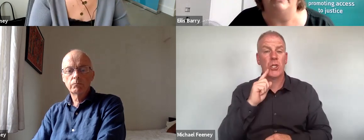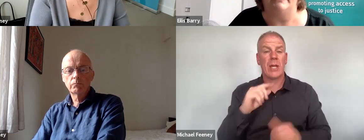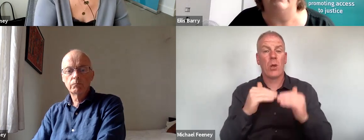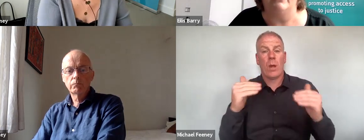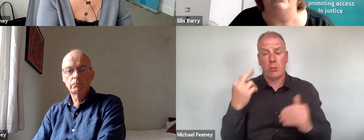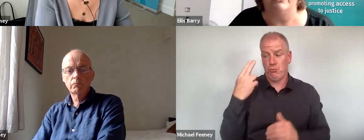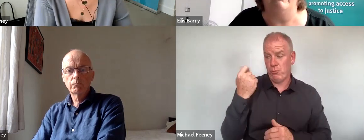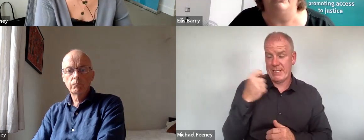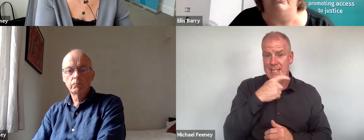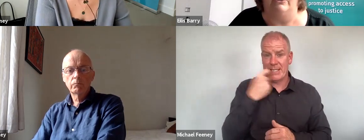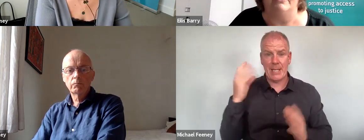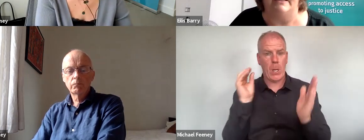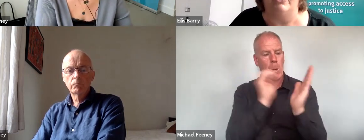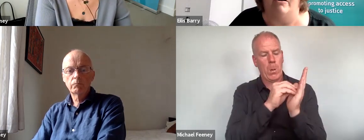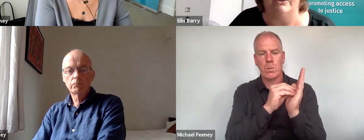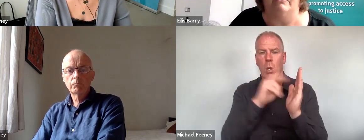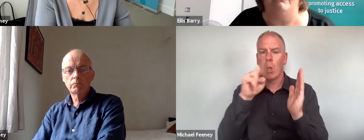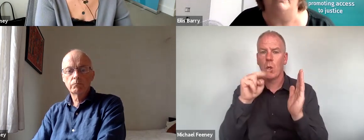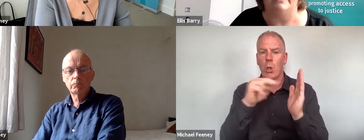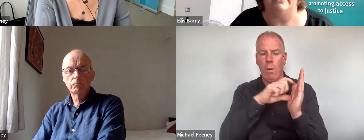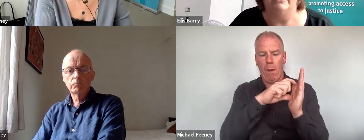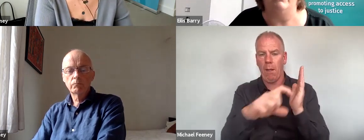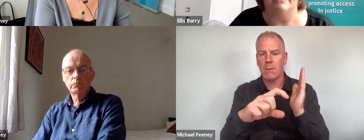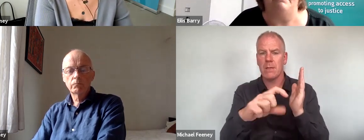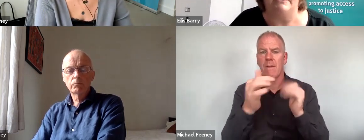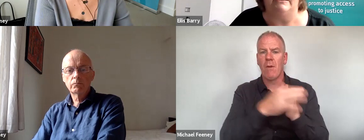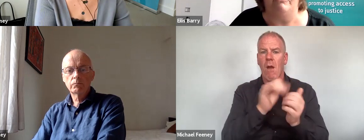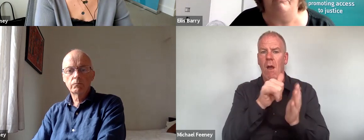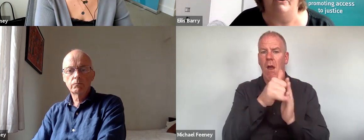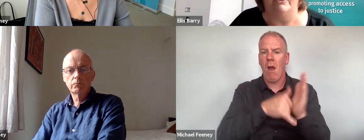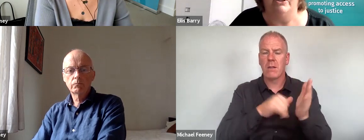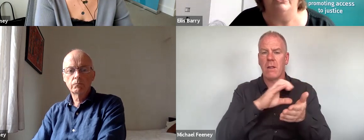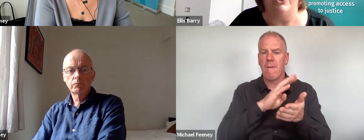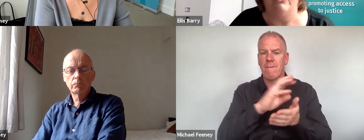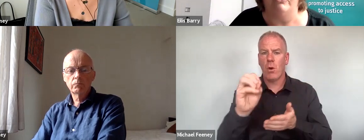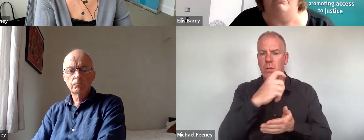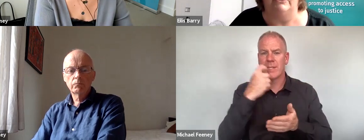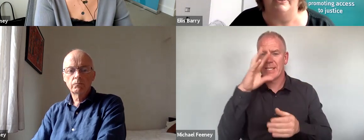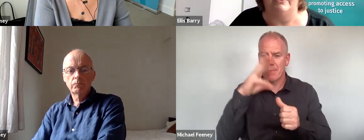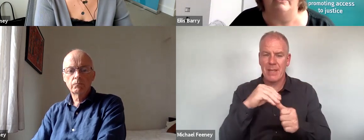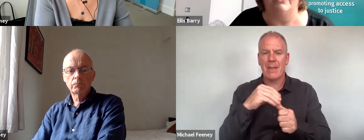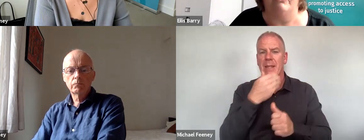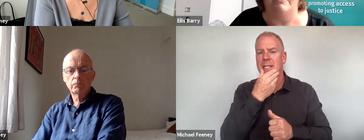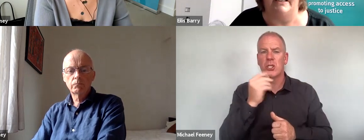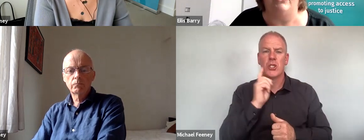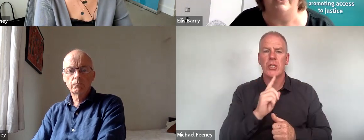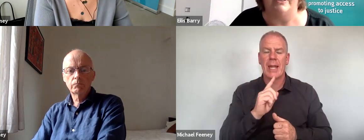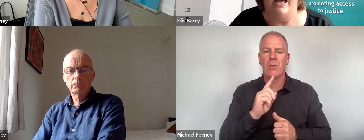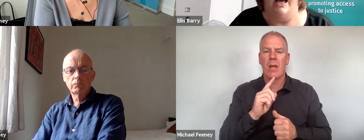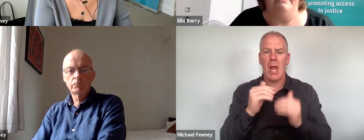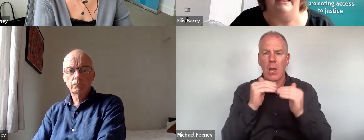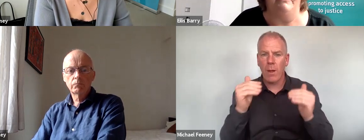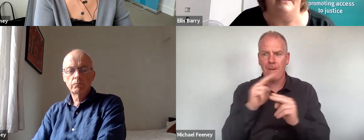recommended the insertion of a new clause into Article 40 to explicitly refer to gender equality and non-discrimination.